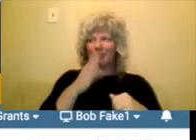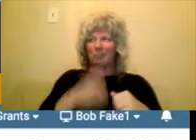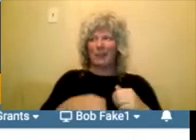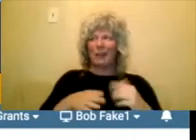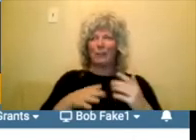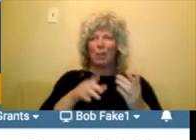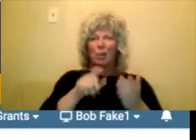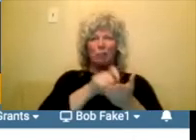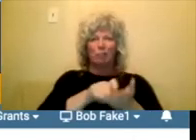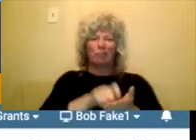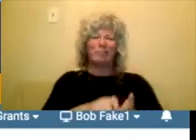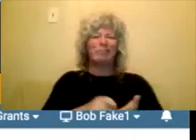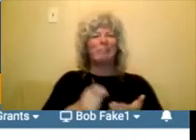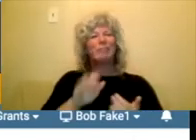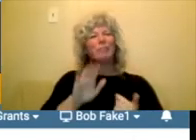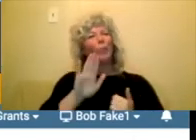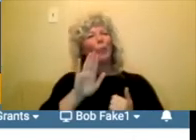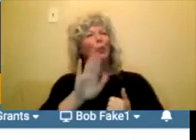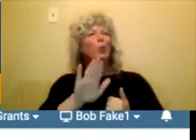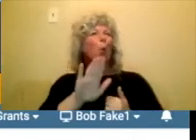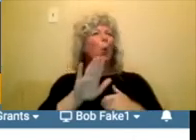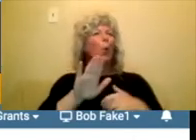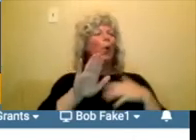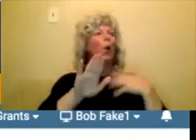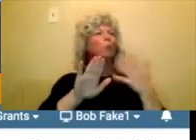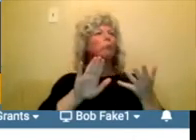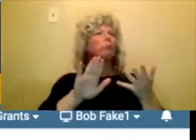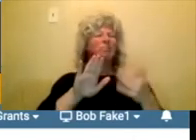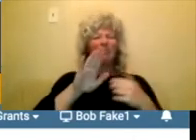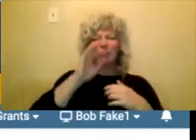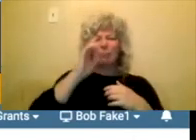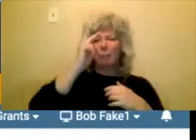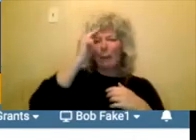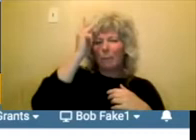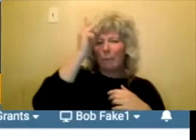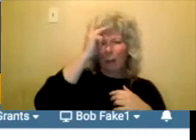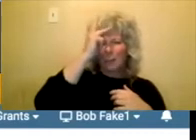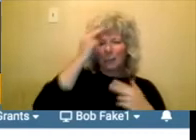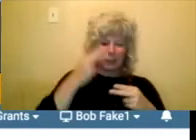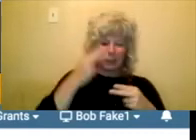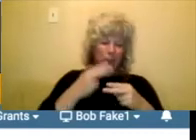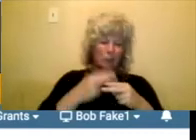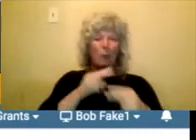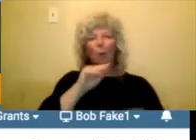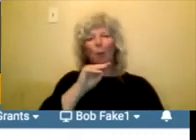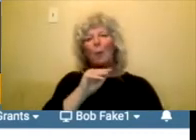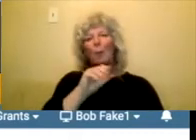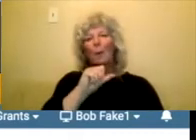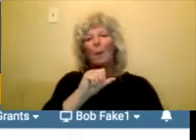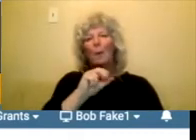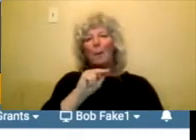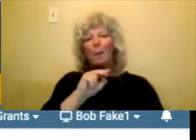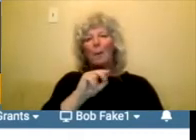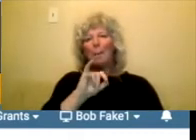your little manifesto in a way. It can be more related to the actual project you're applying for. It can be